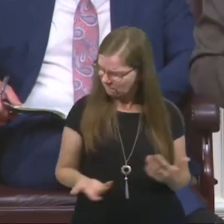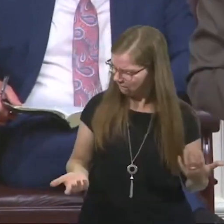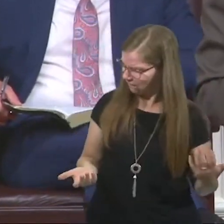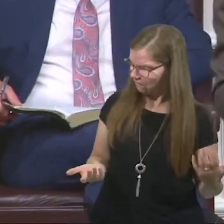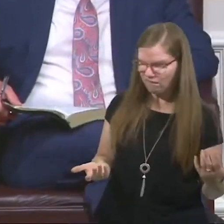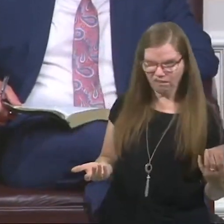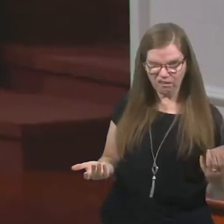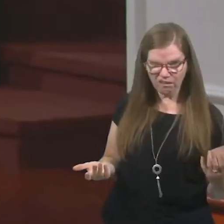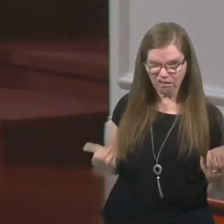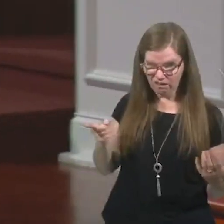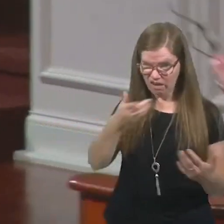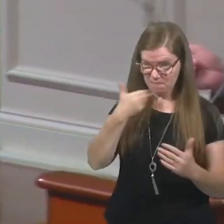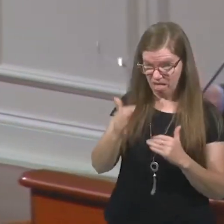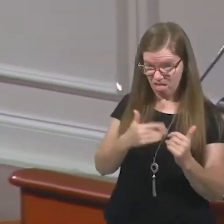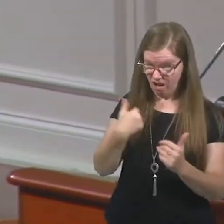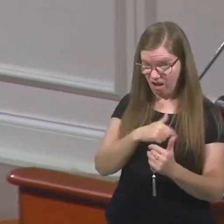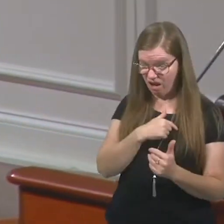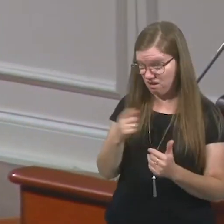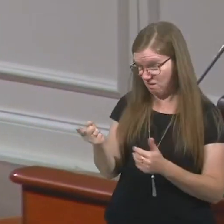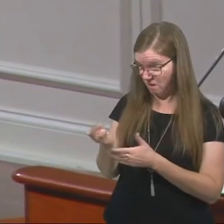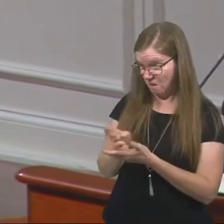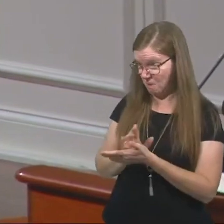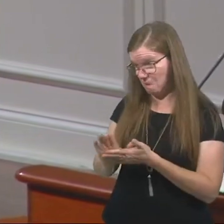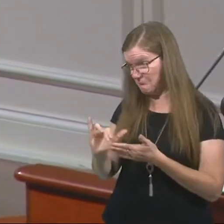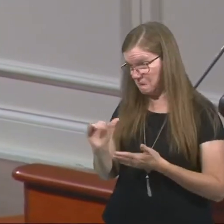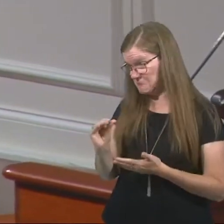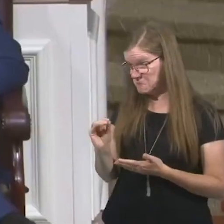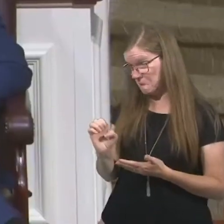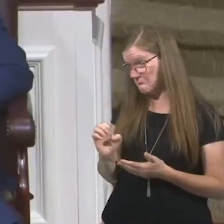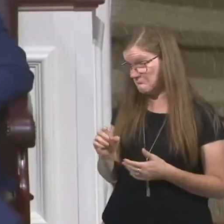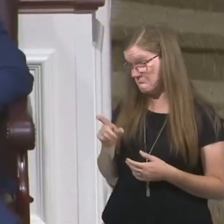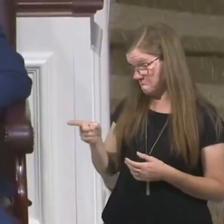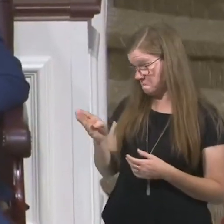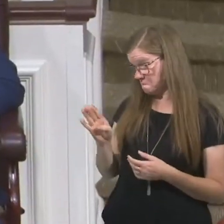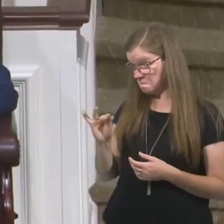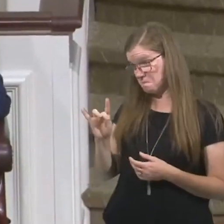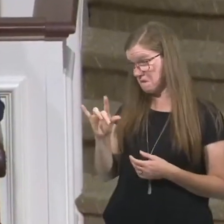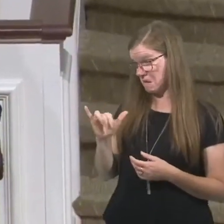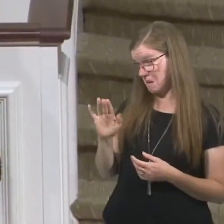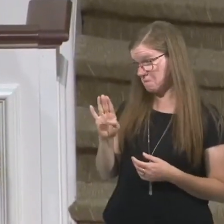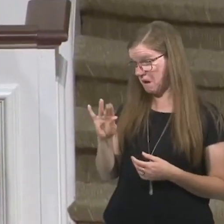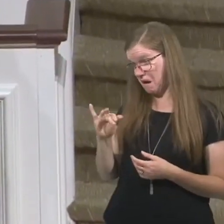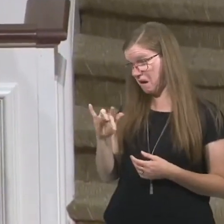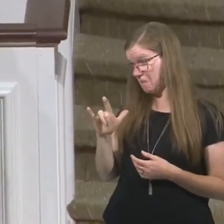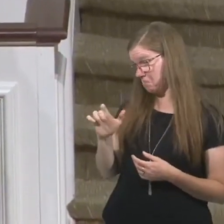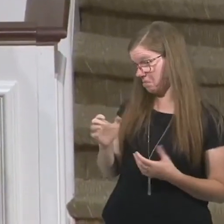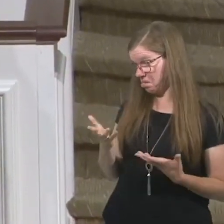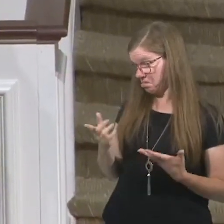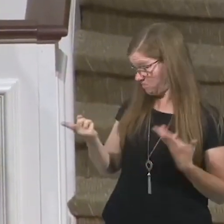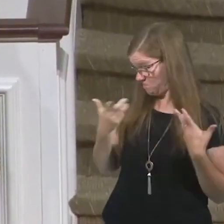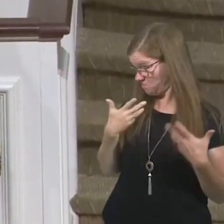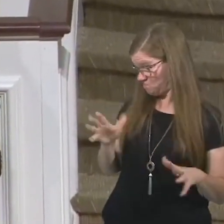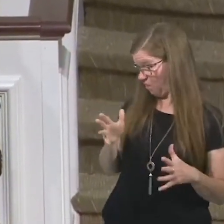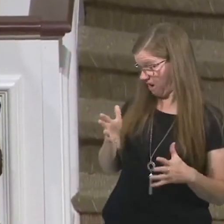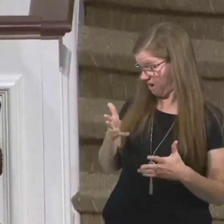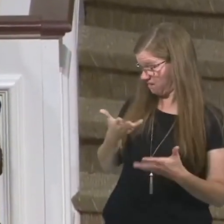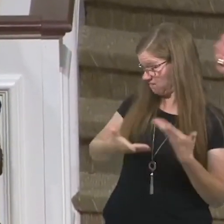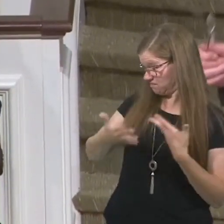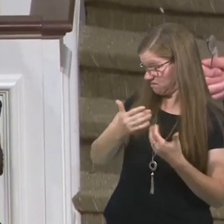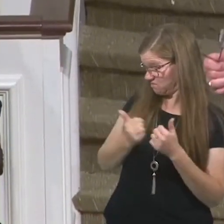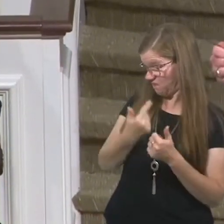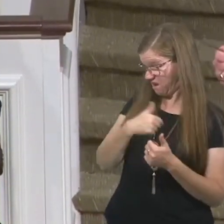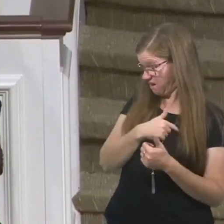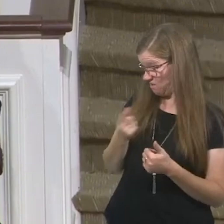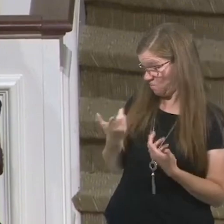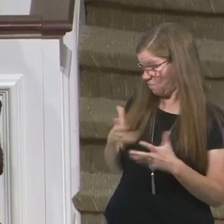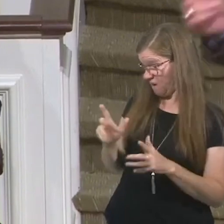Oh, you're better than us. You're a Holy Joe. You're a Billy Bible. You want to run? You don't want to run with us anymore? You don't want